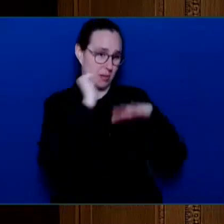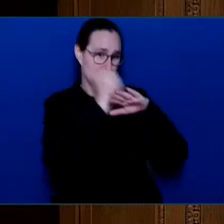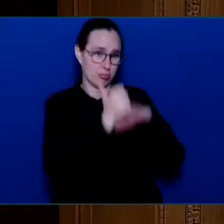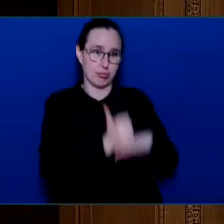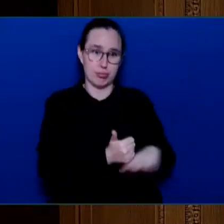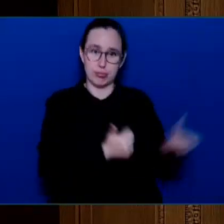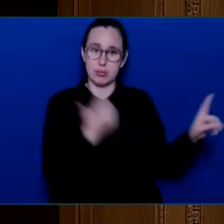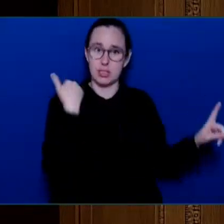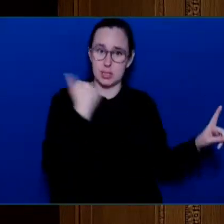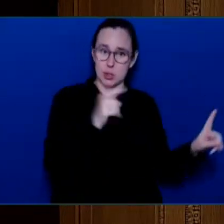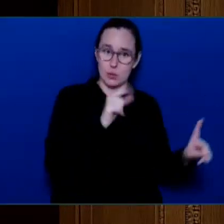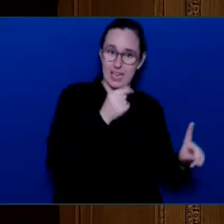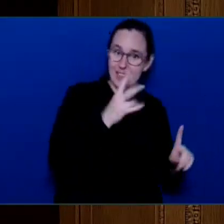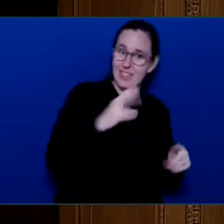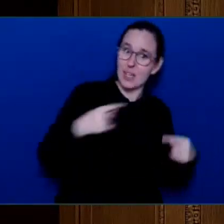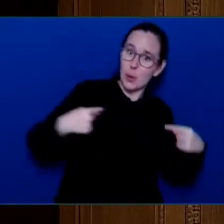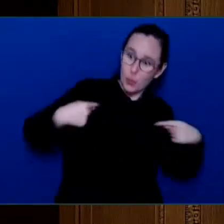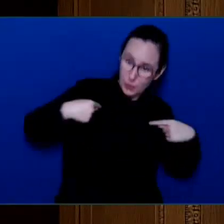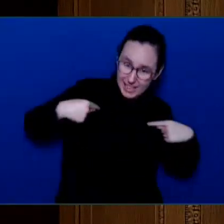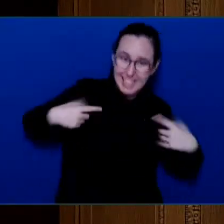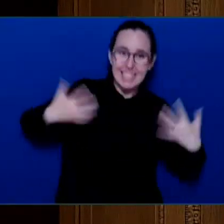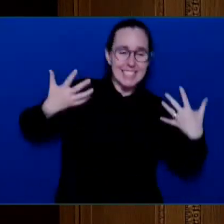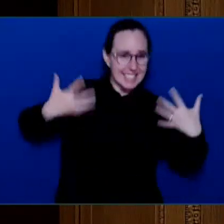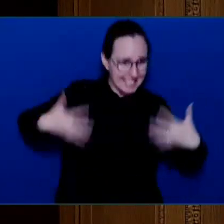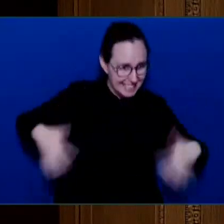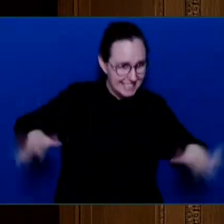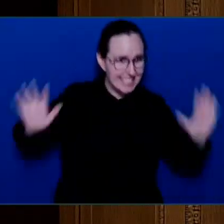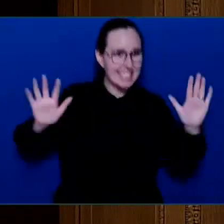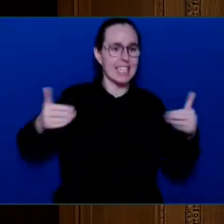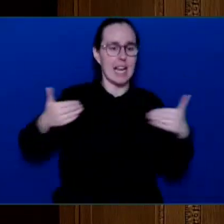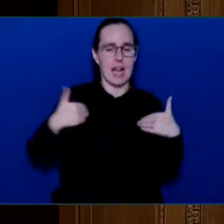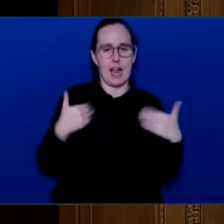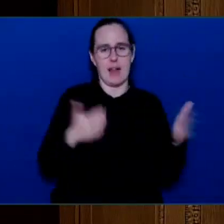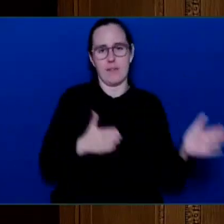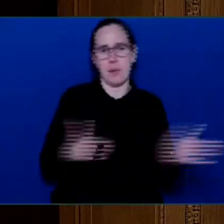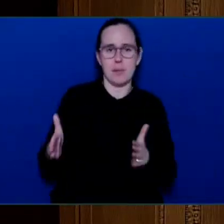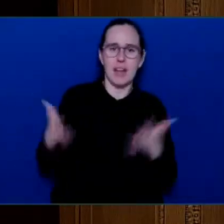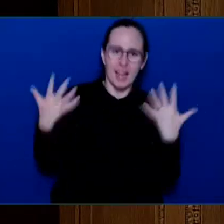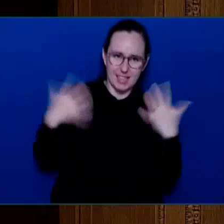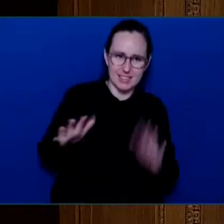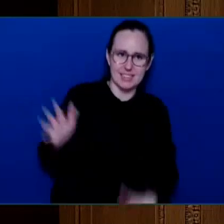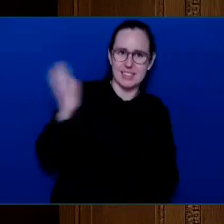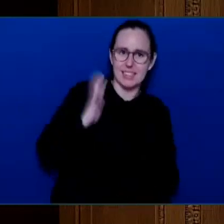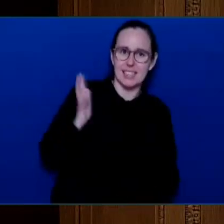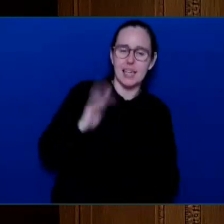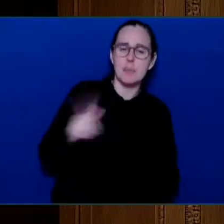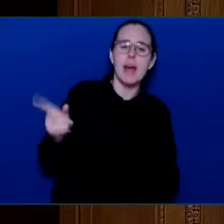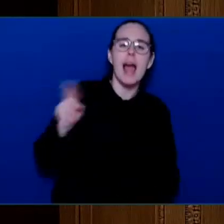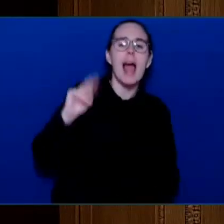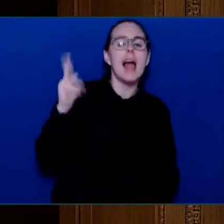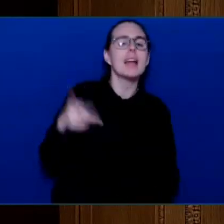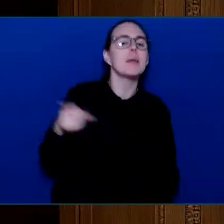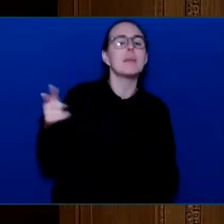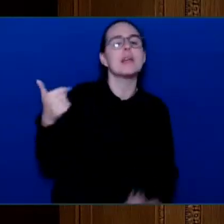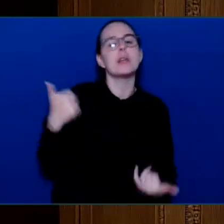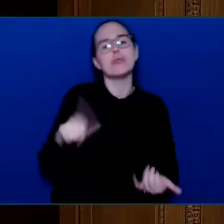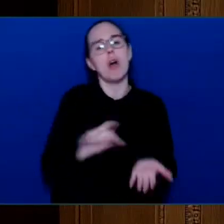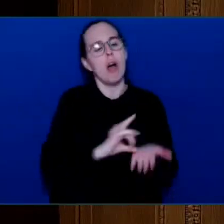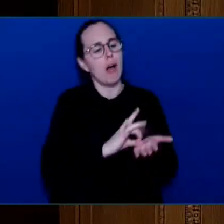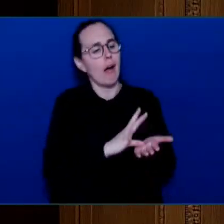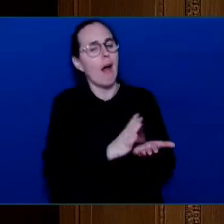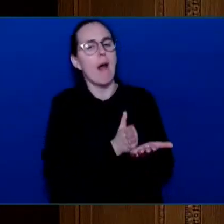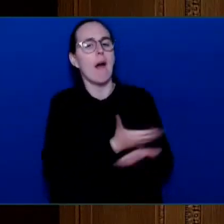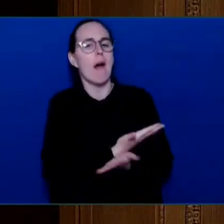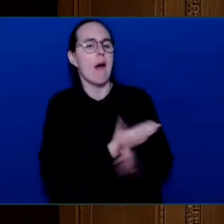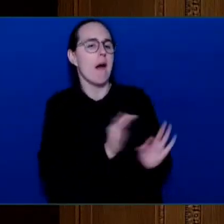is doing everything it can to dismiss and discredit this report. They're spending millions of dollars on advertising to discredit